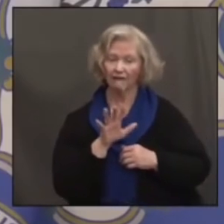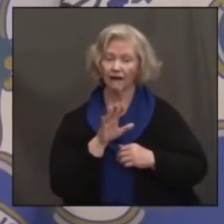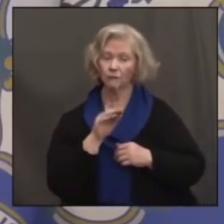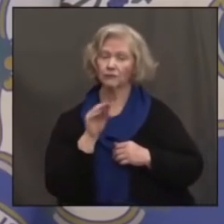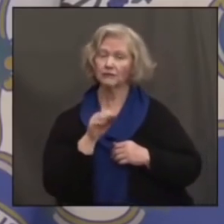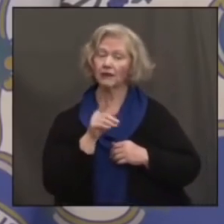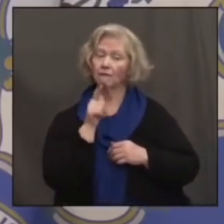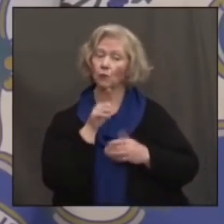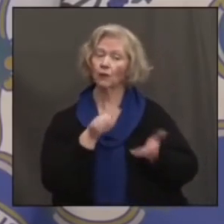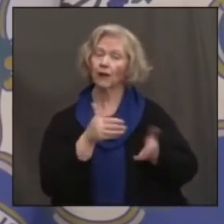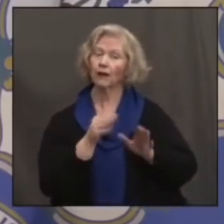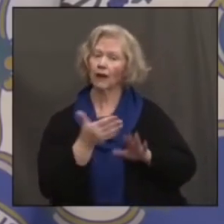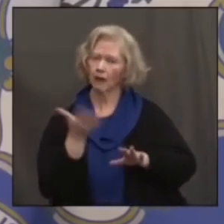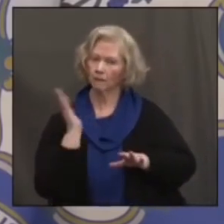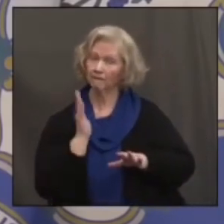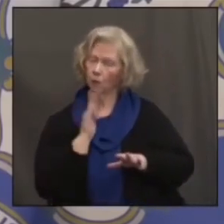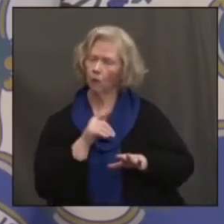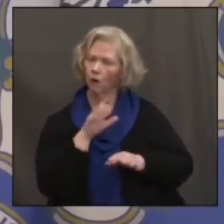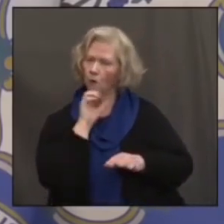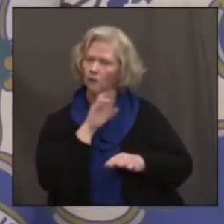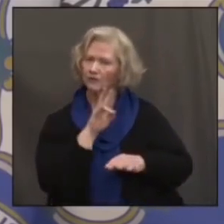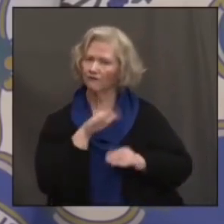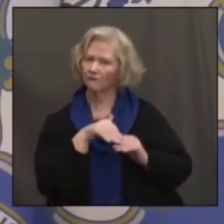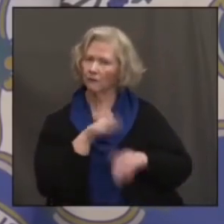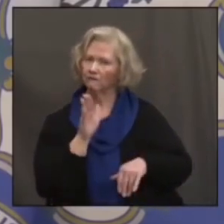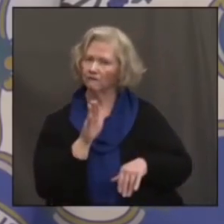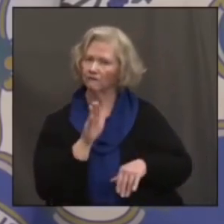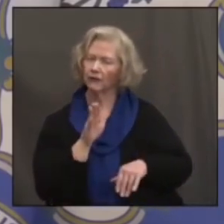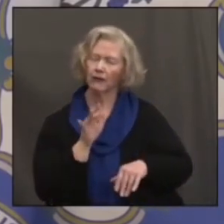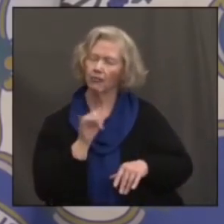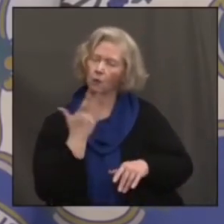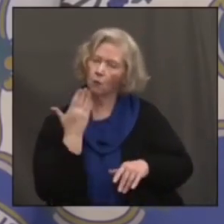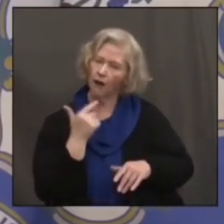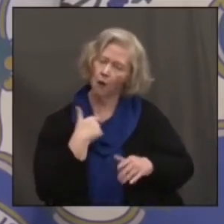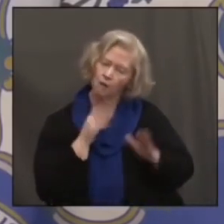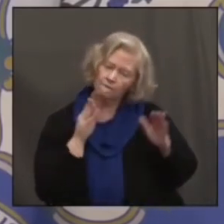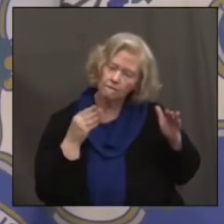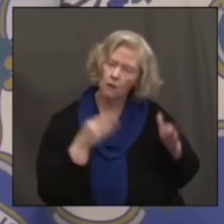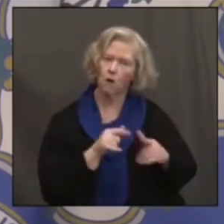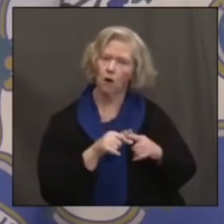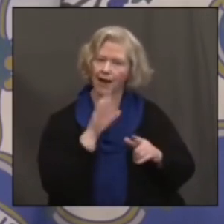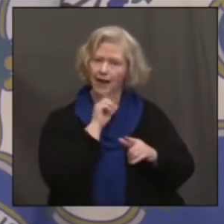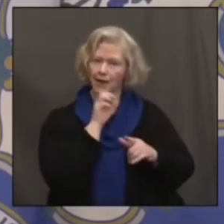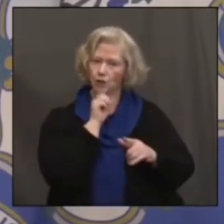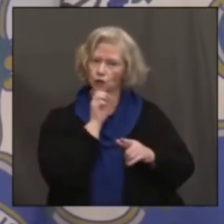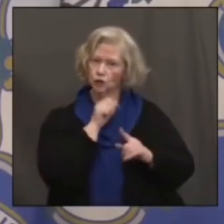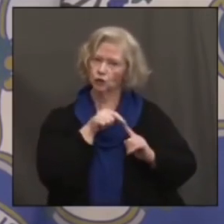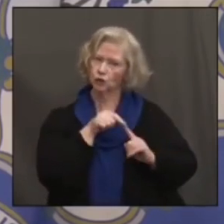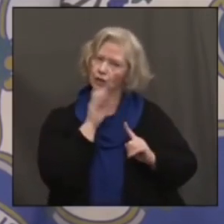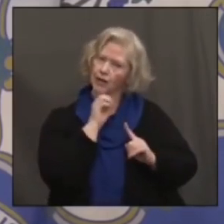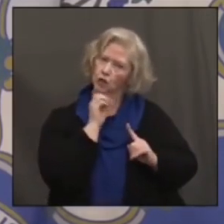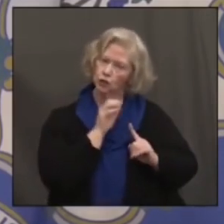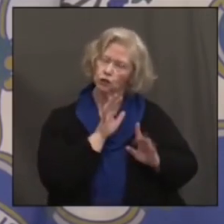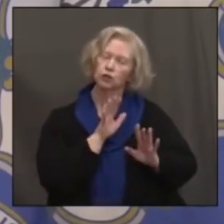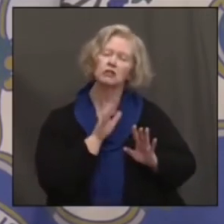took place. So that's why we really focused on age. That's where the complications are. So I think you're going to continue to see